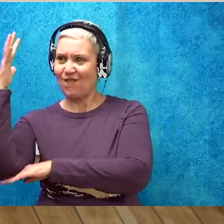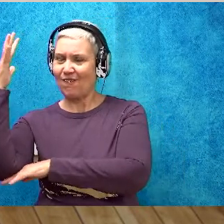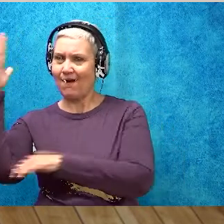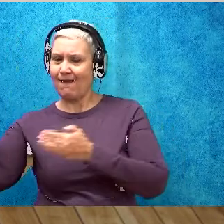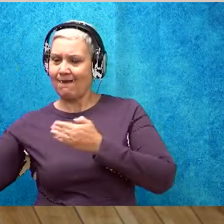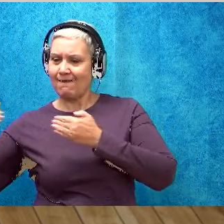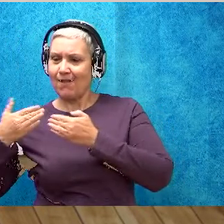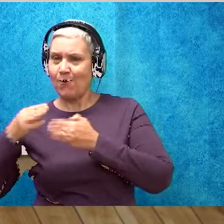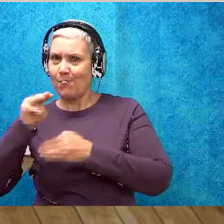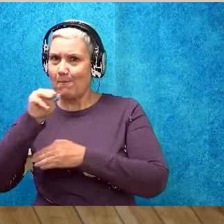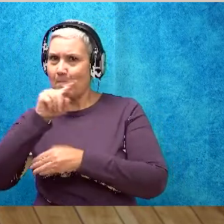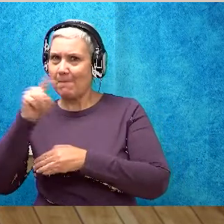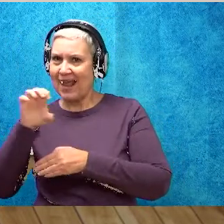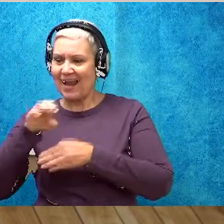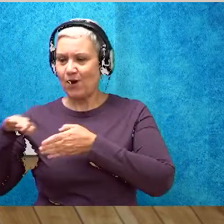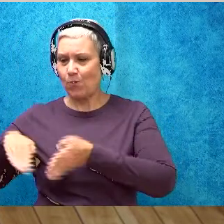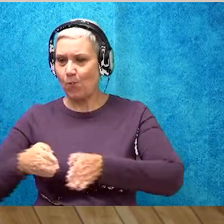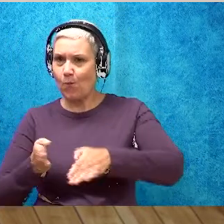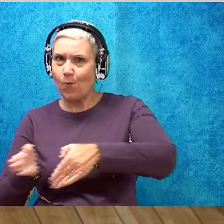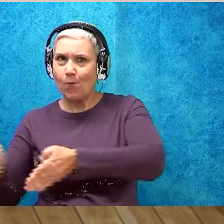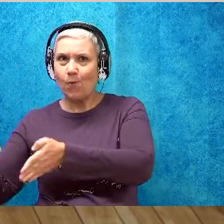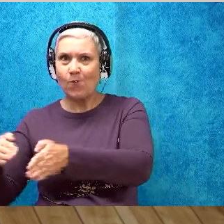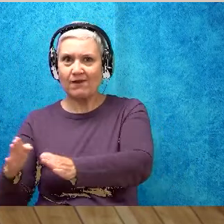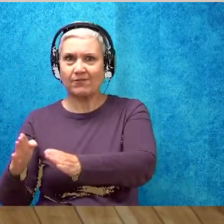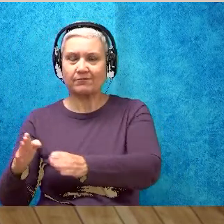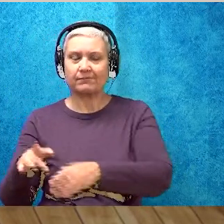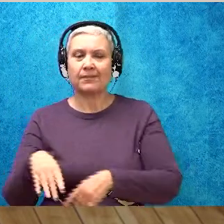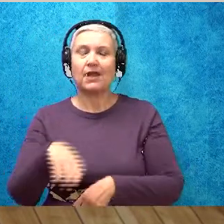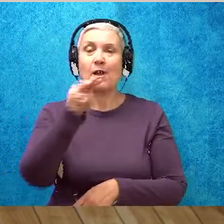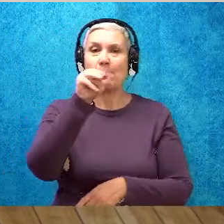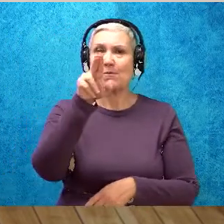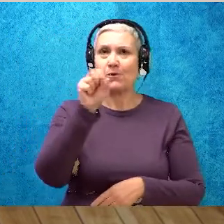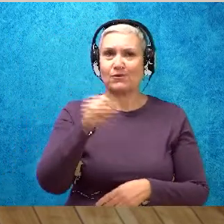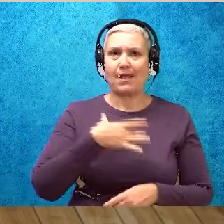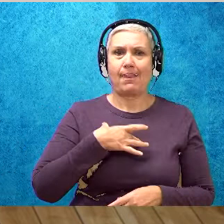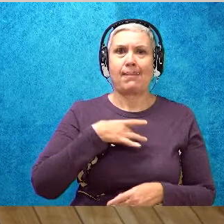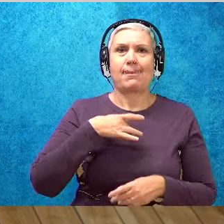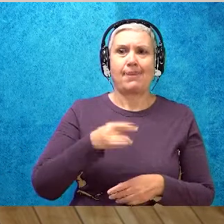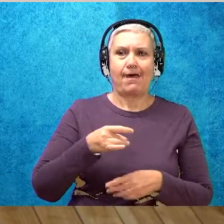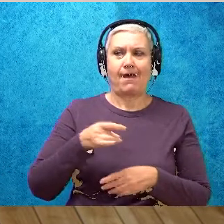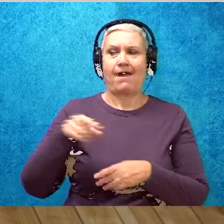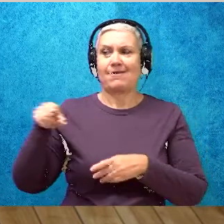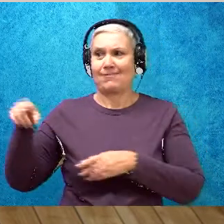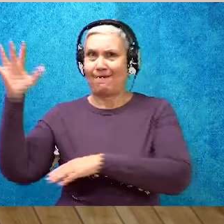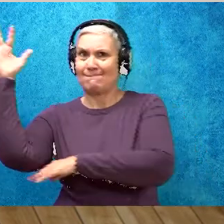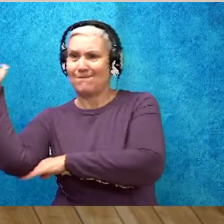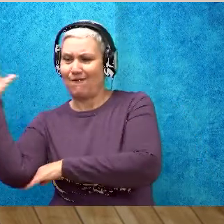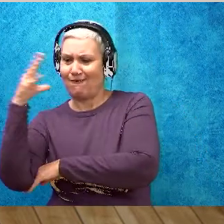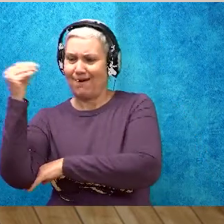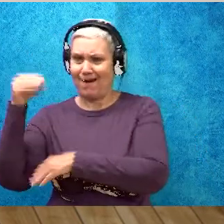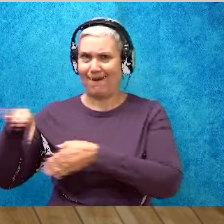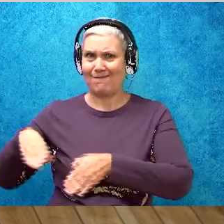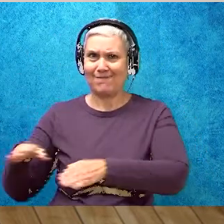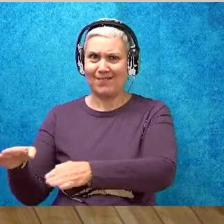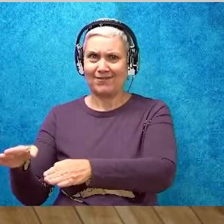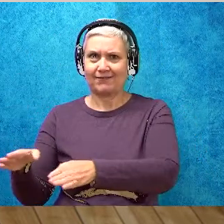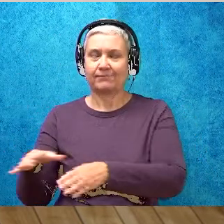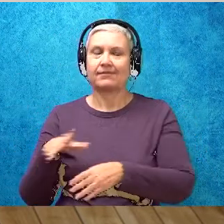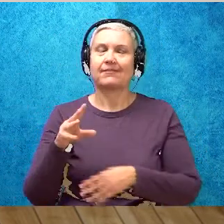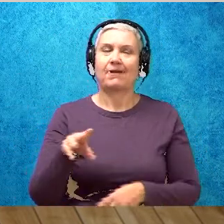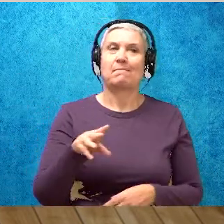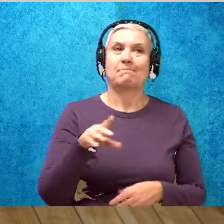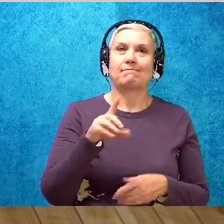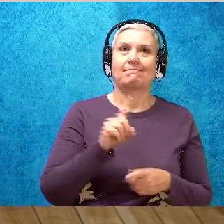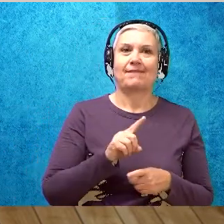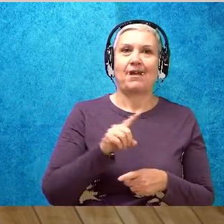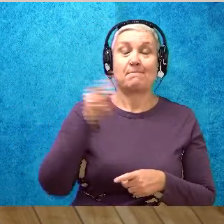River. Muse likes the forest and the Maize River. But Muse likes music the